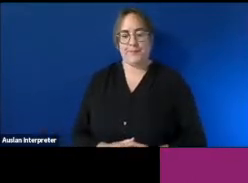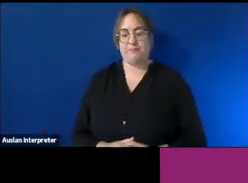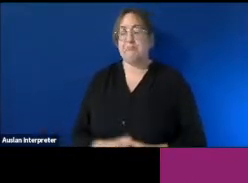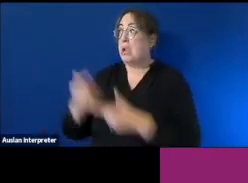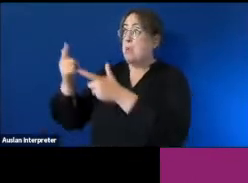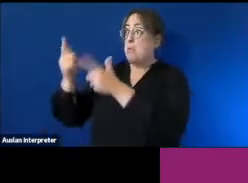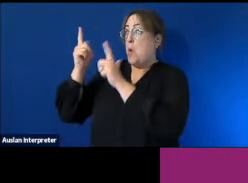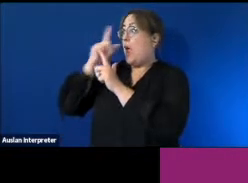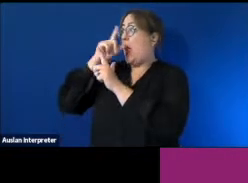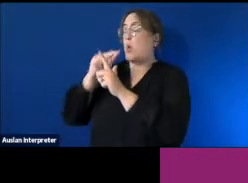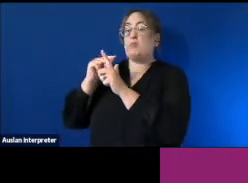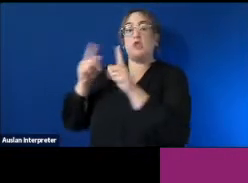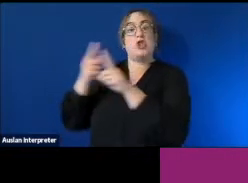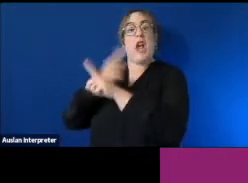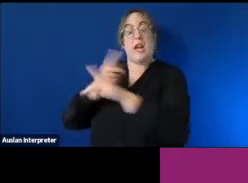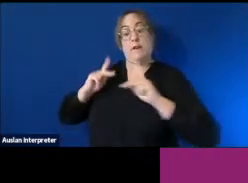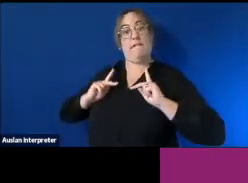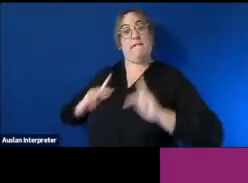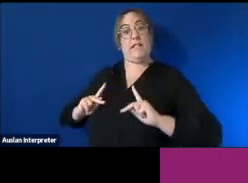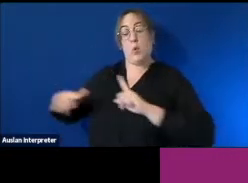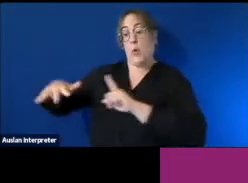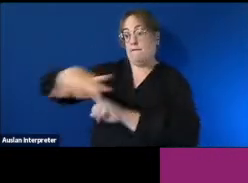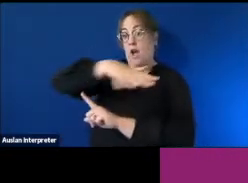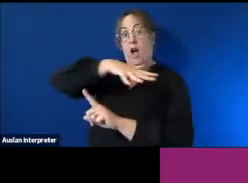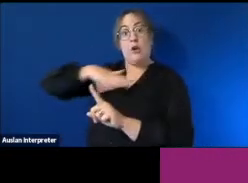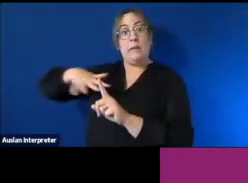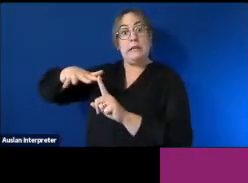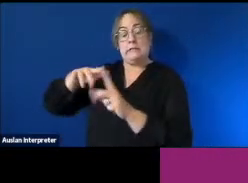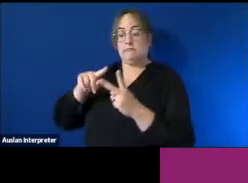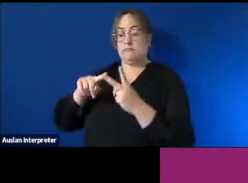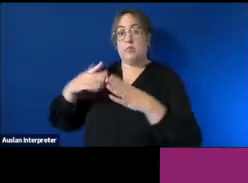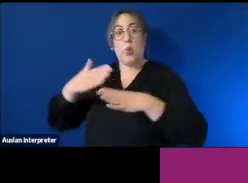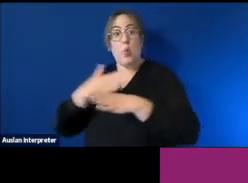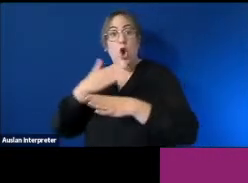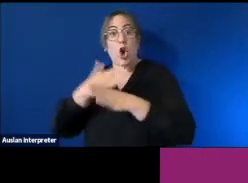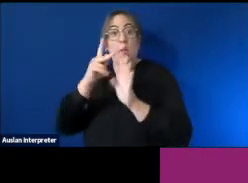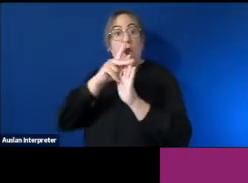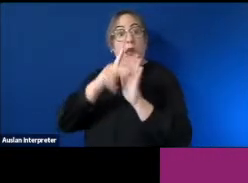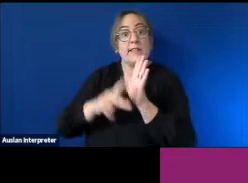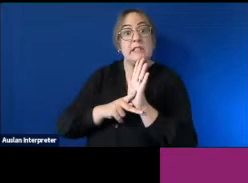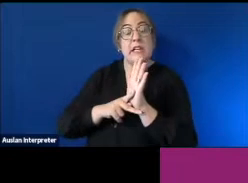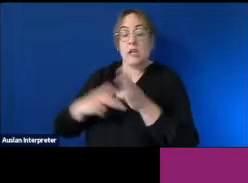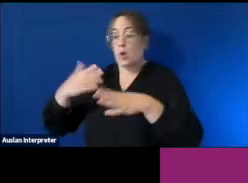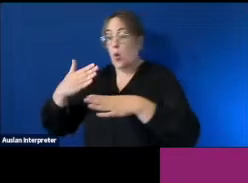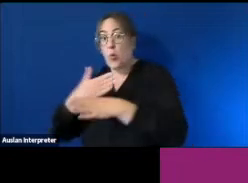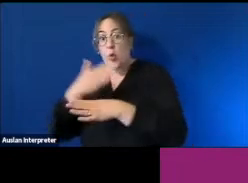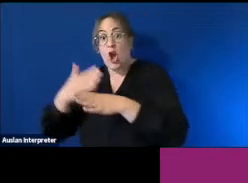adjustments in the physical environment in the workplace practices or policies to help improve accessibility and inclusion